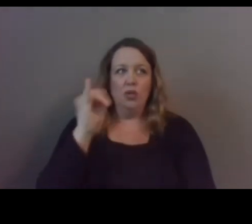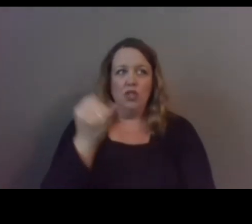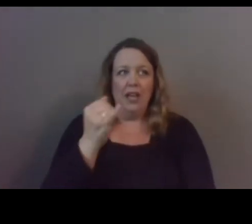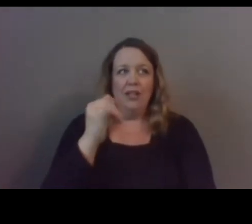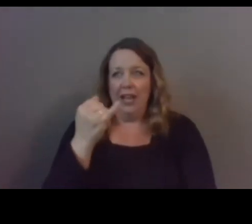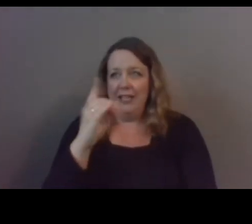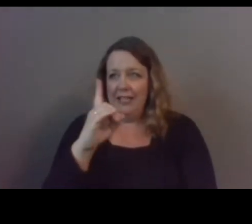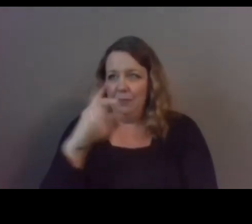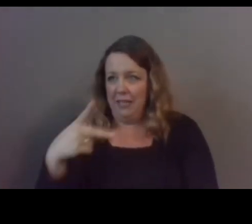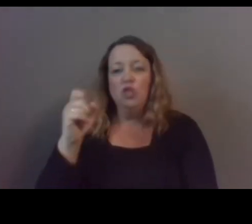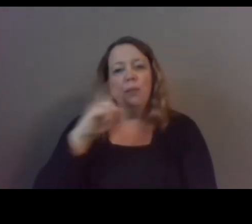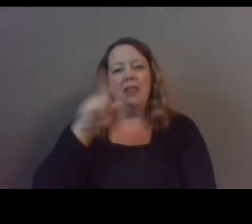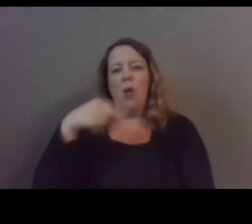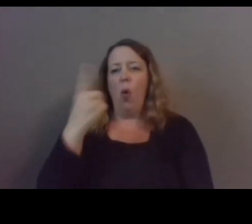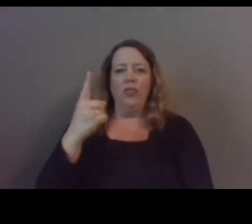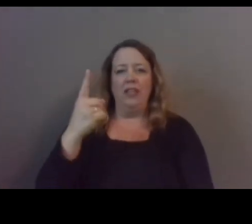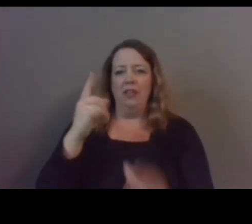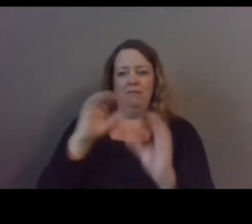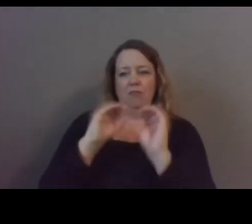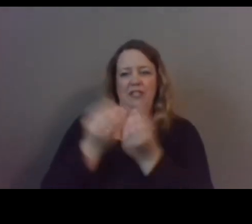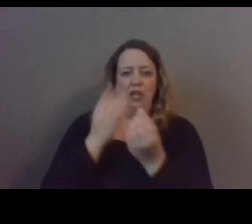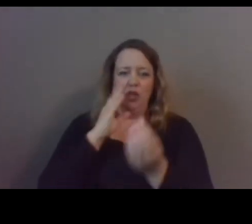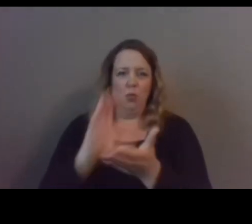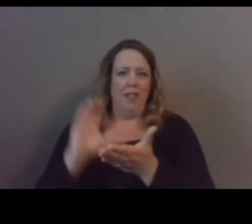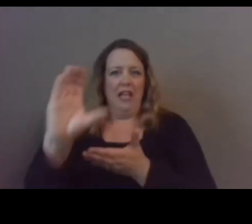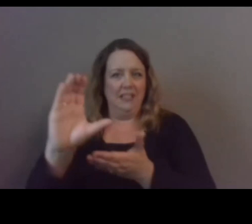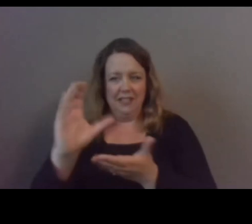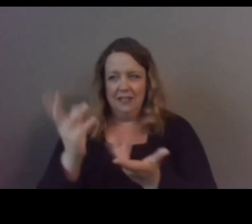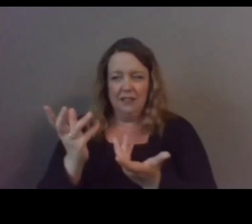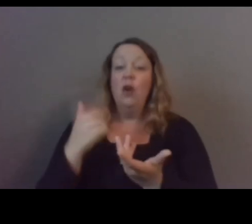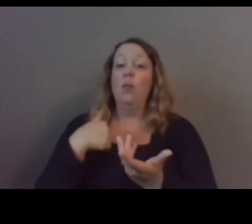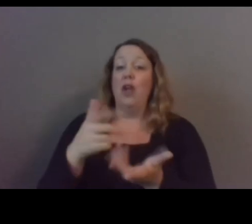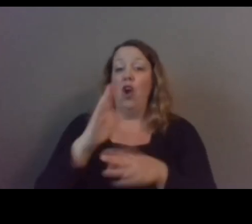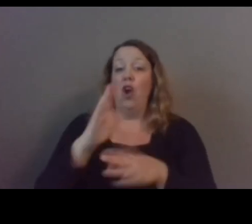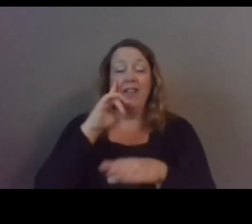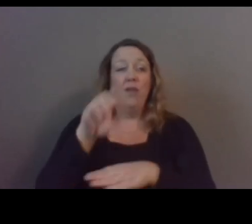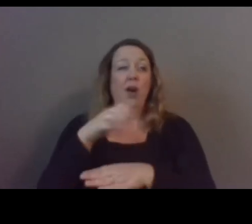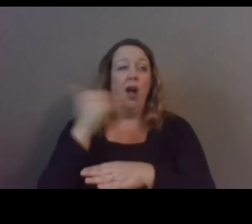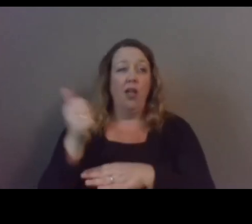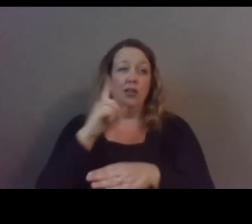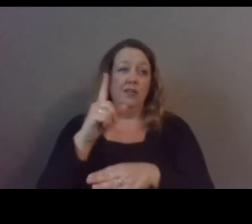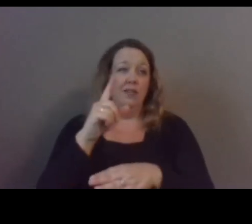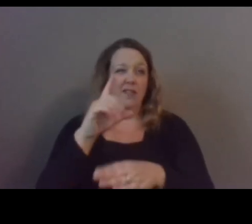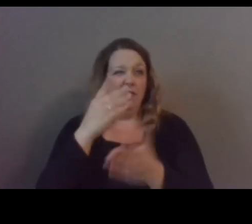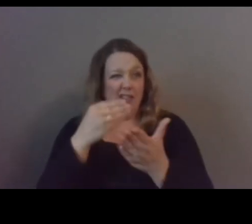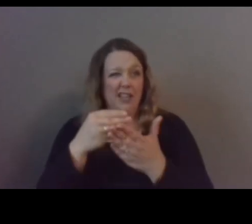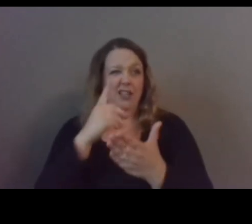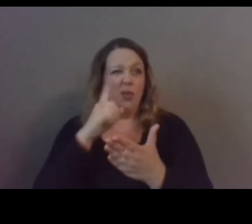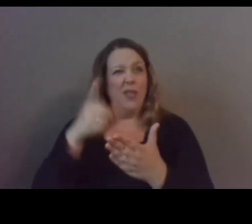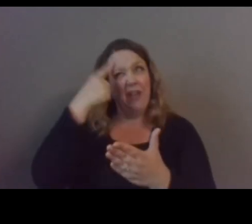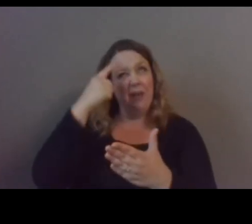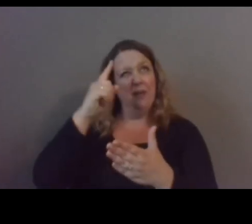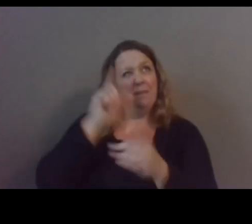investing specifically in mentoring we're calling for sources of funding through other agencies in the government so that there is a mentoring mindset